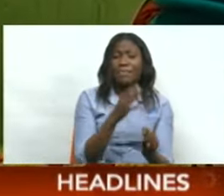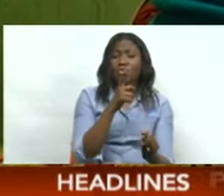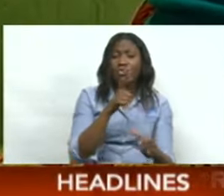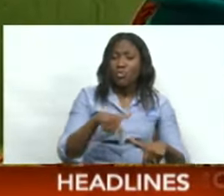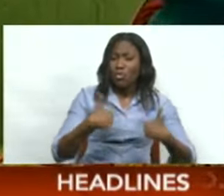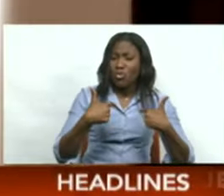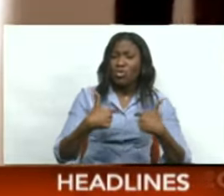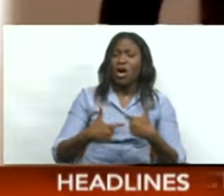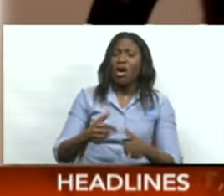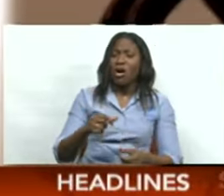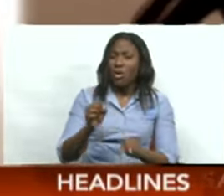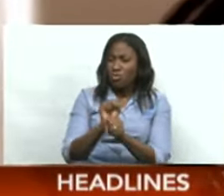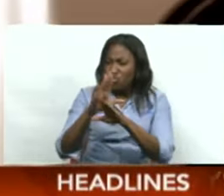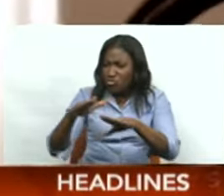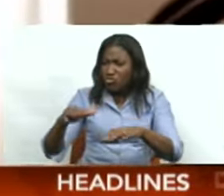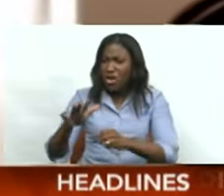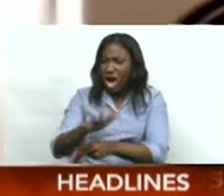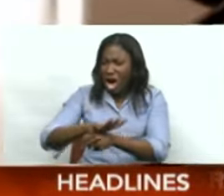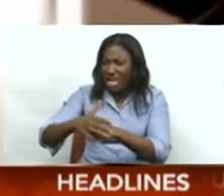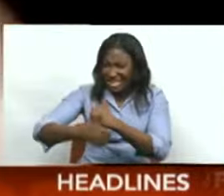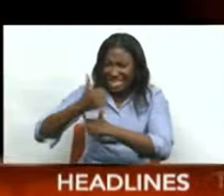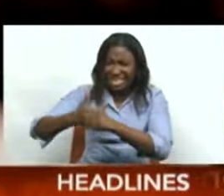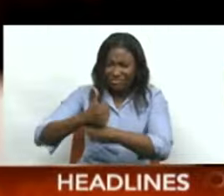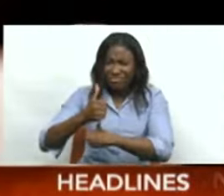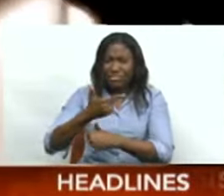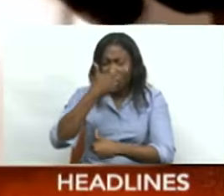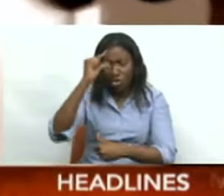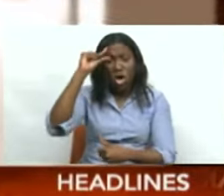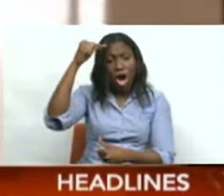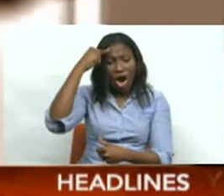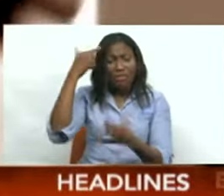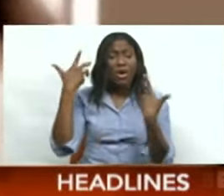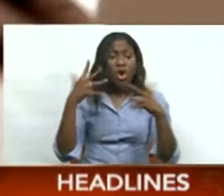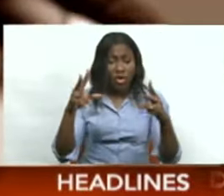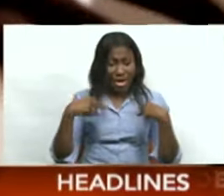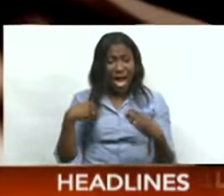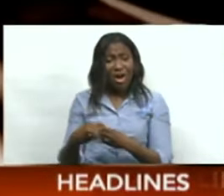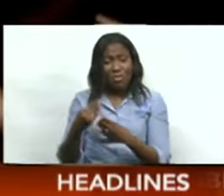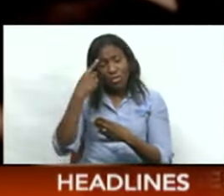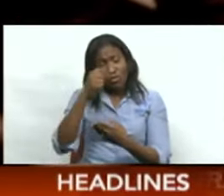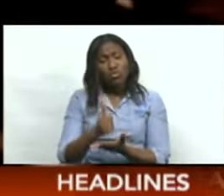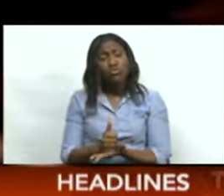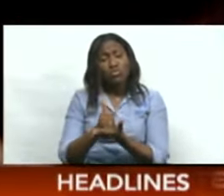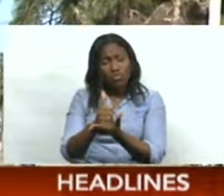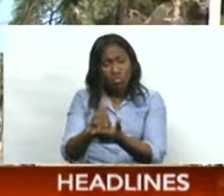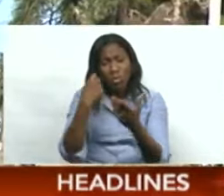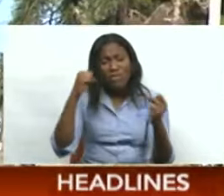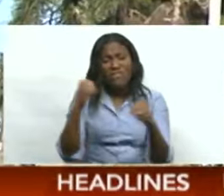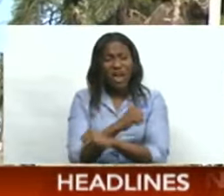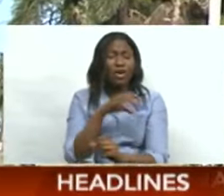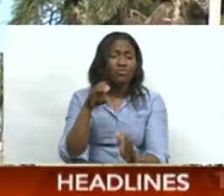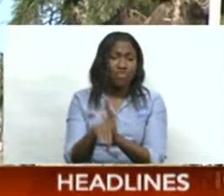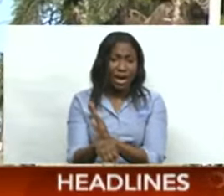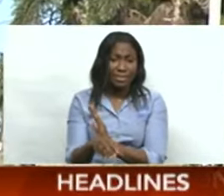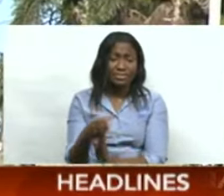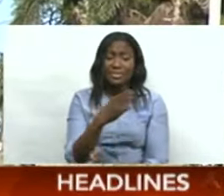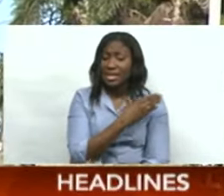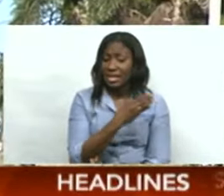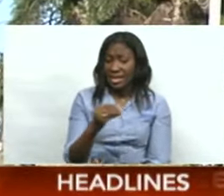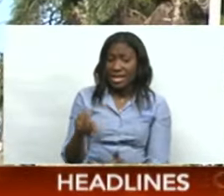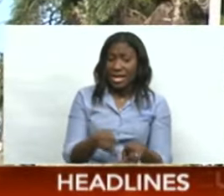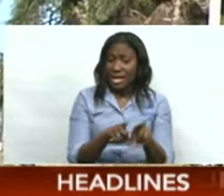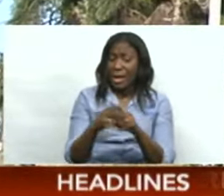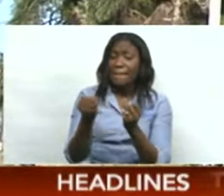raising children, an initiative he said the government already has funds to support in the fight against crime, and one that many